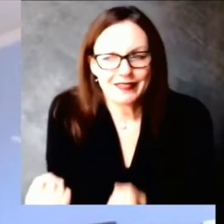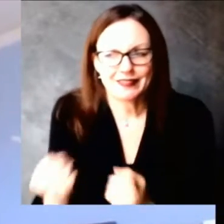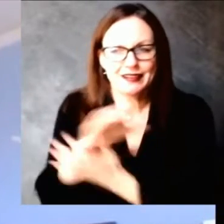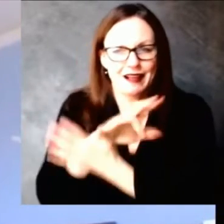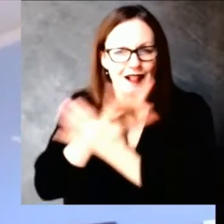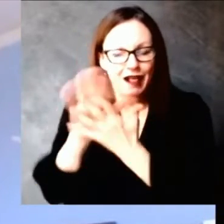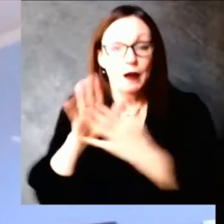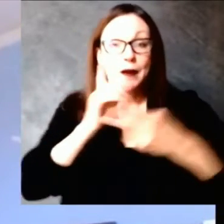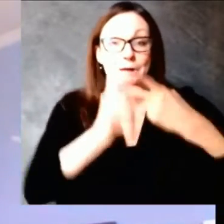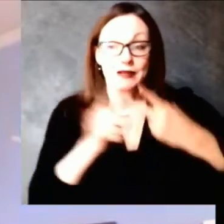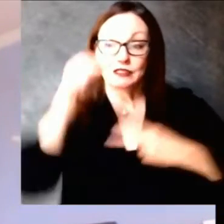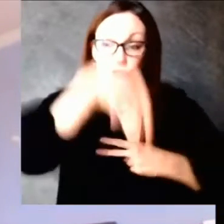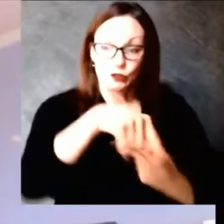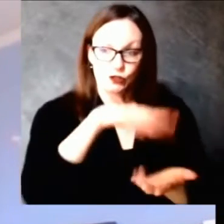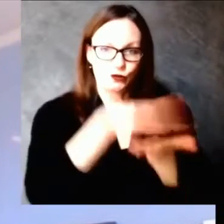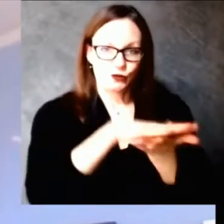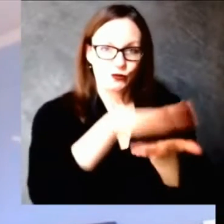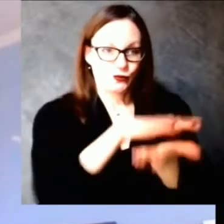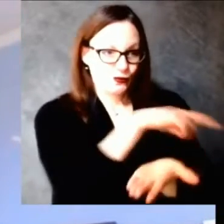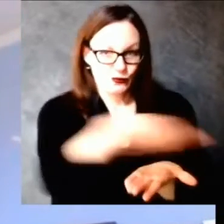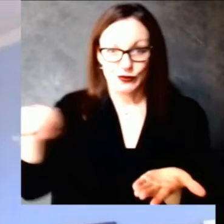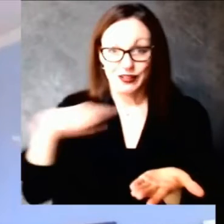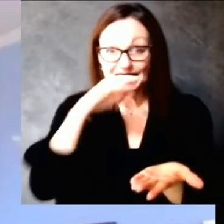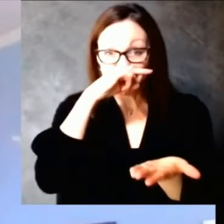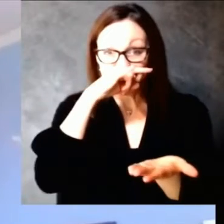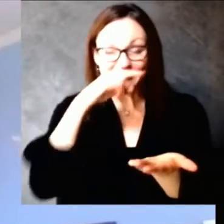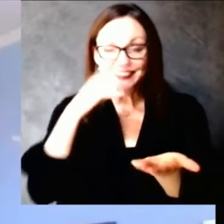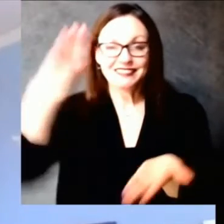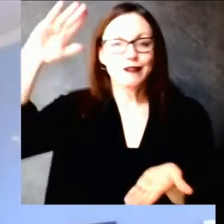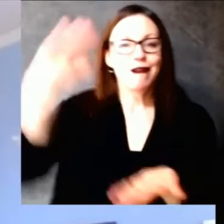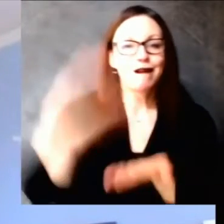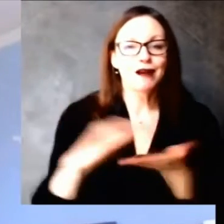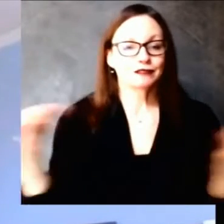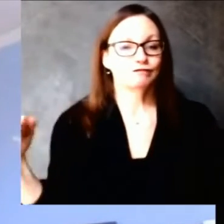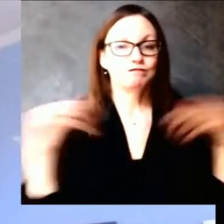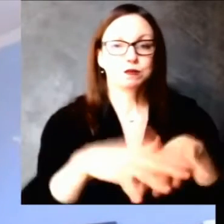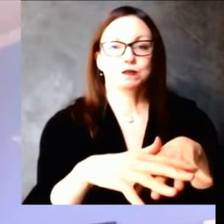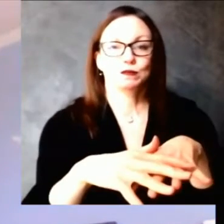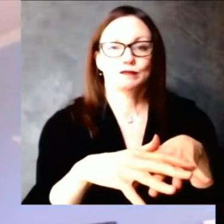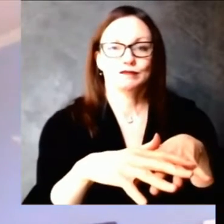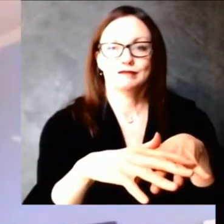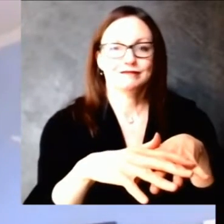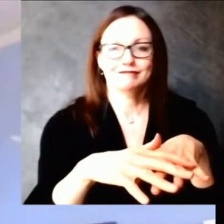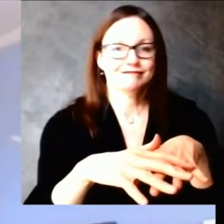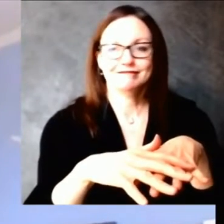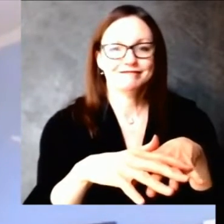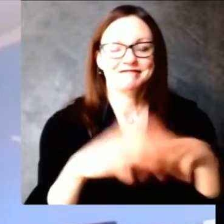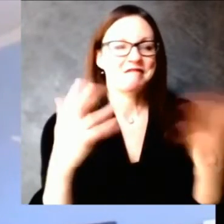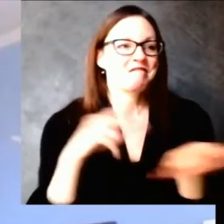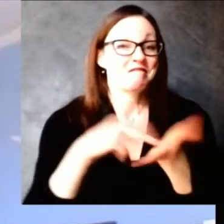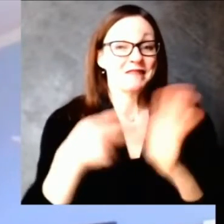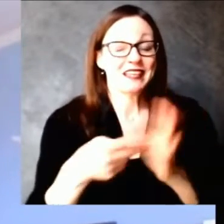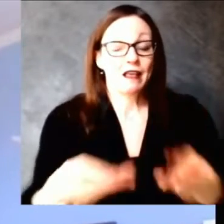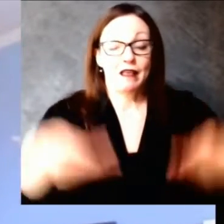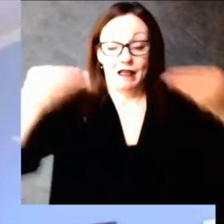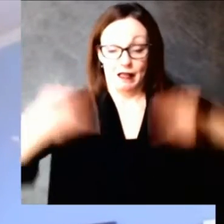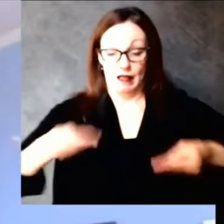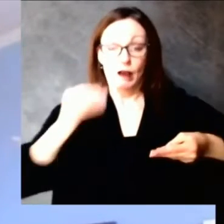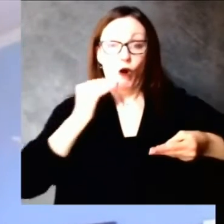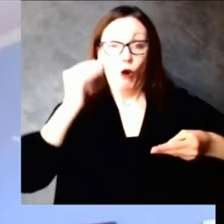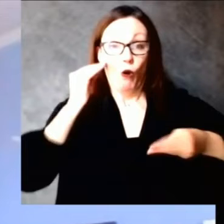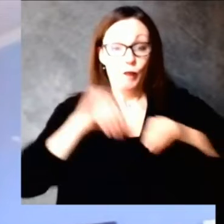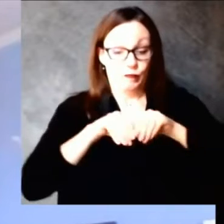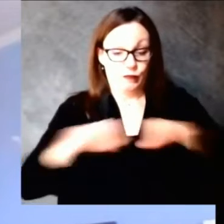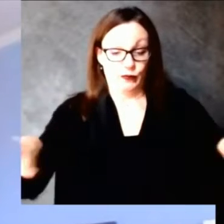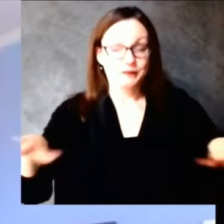it does present some challenges with respect to strain selection and as they move forward and need to determine what's been